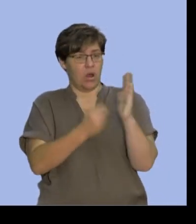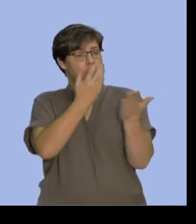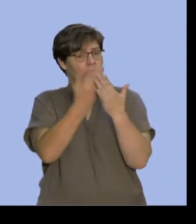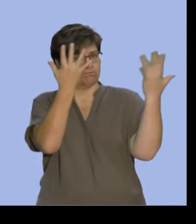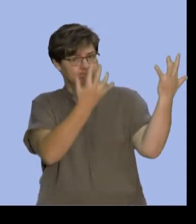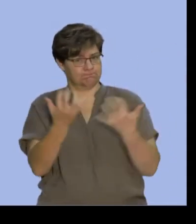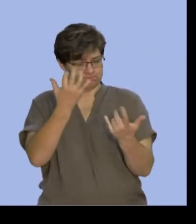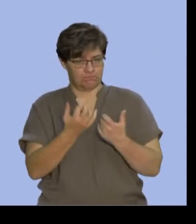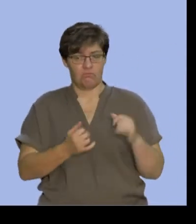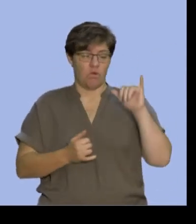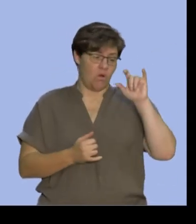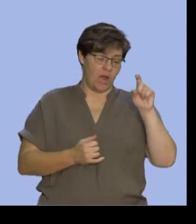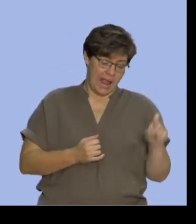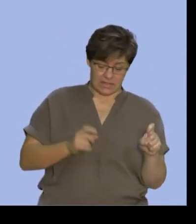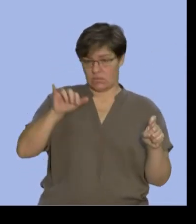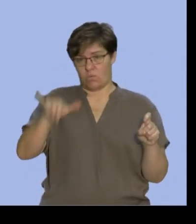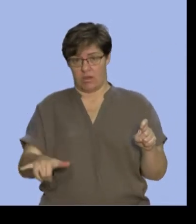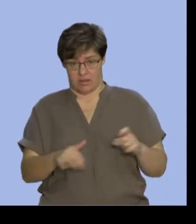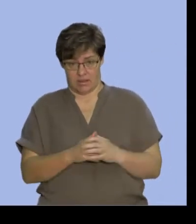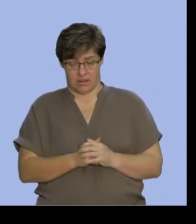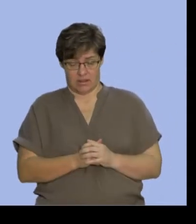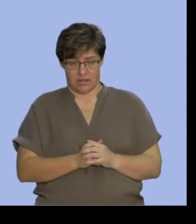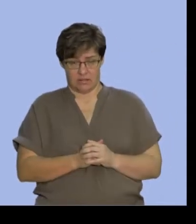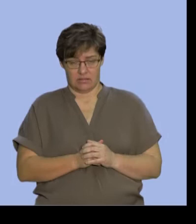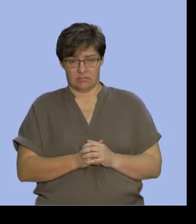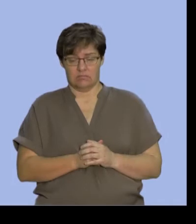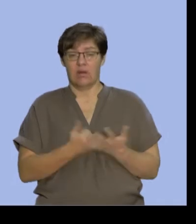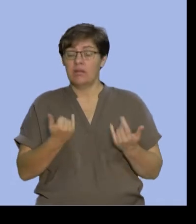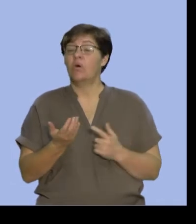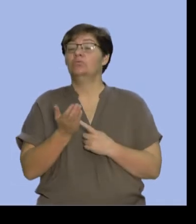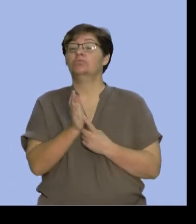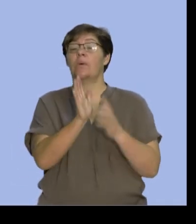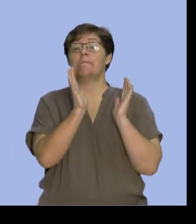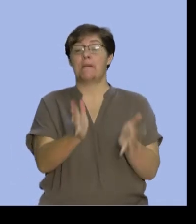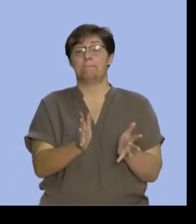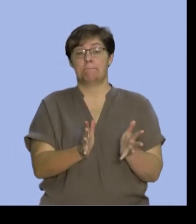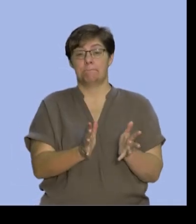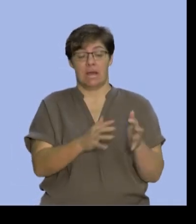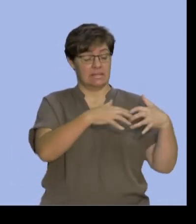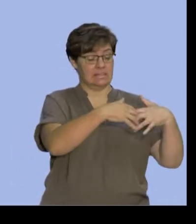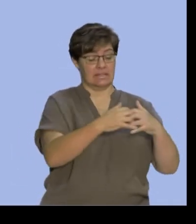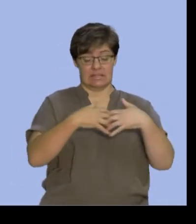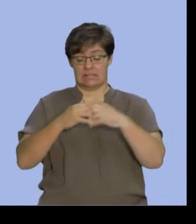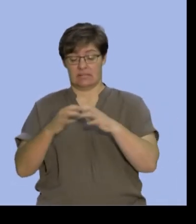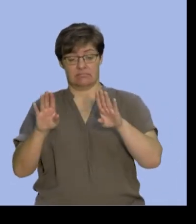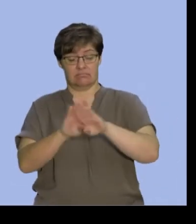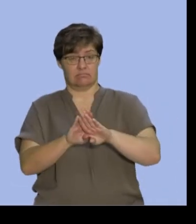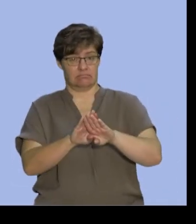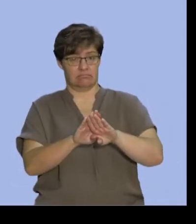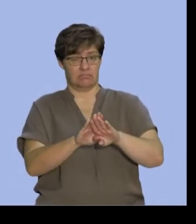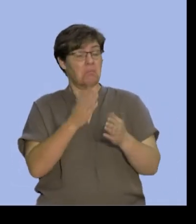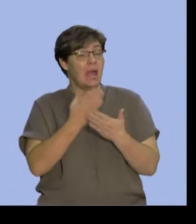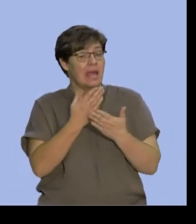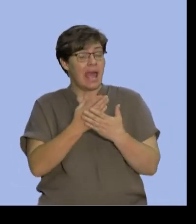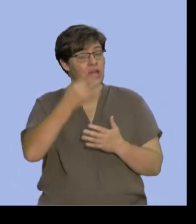of X or Y. In this case, we've only shown two sets that are intersecting. But we could